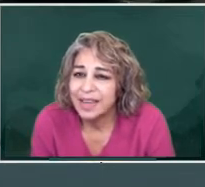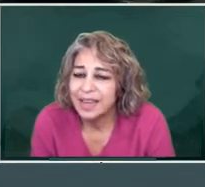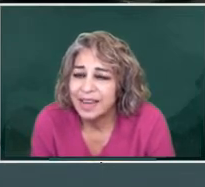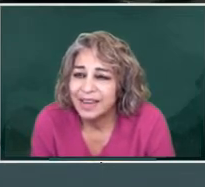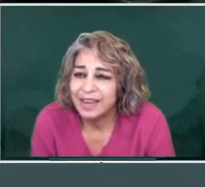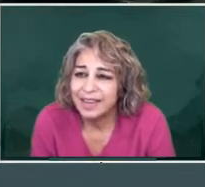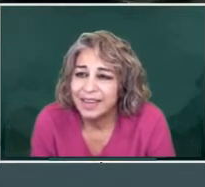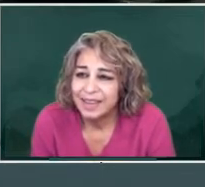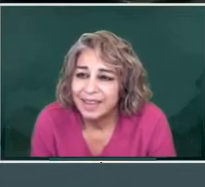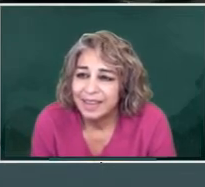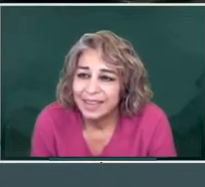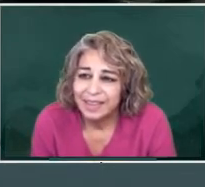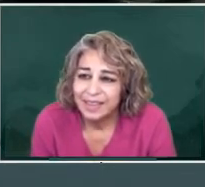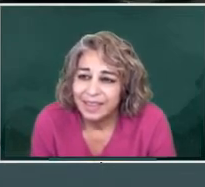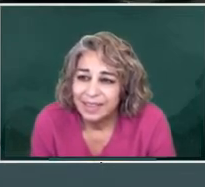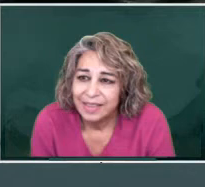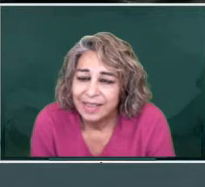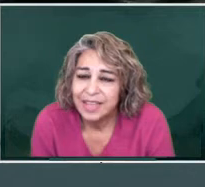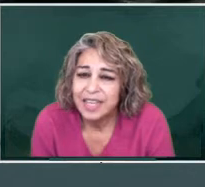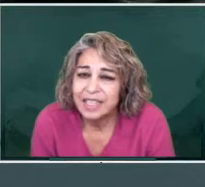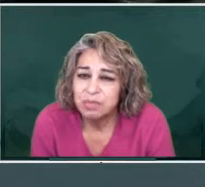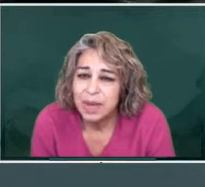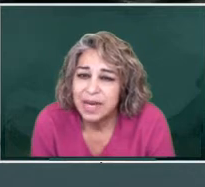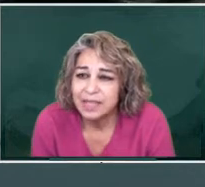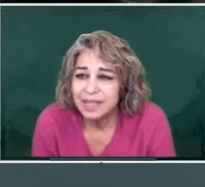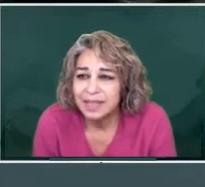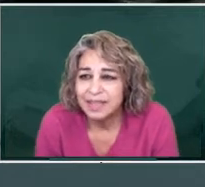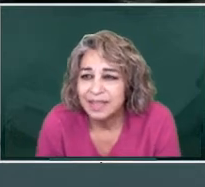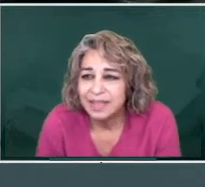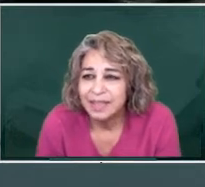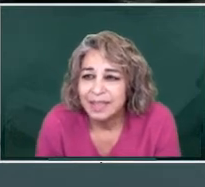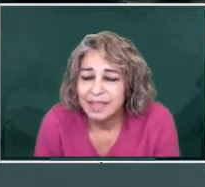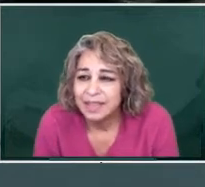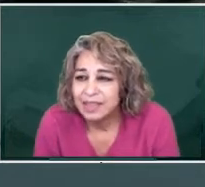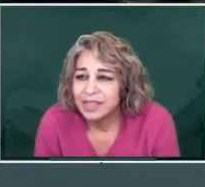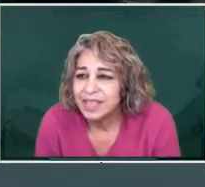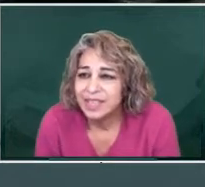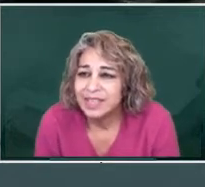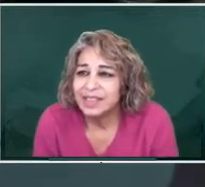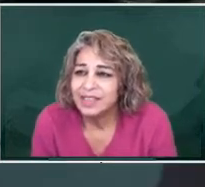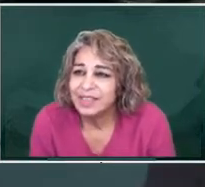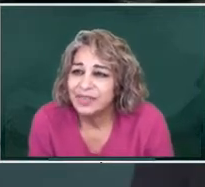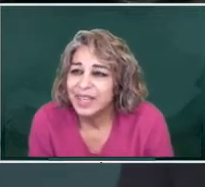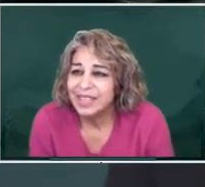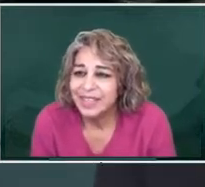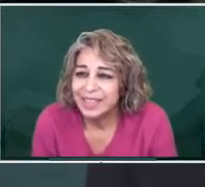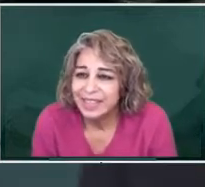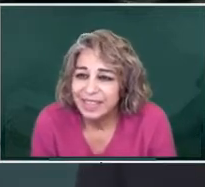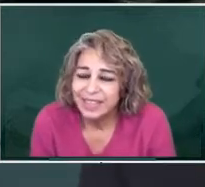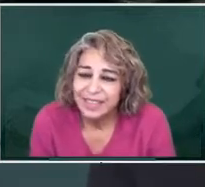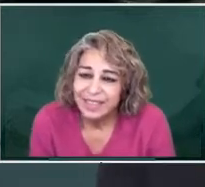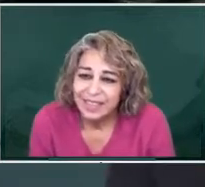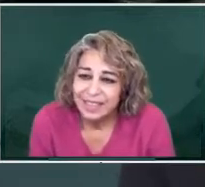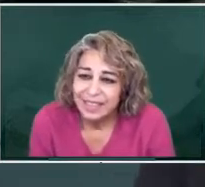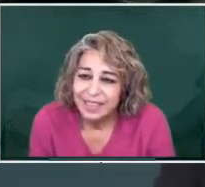take, they take some medicine, traditional medicine.